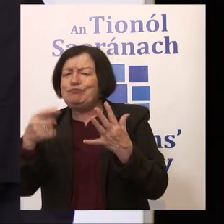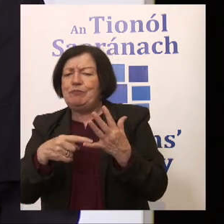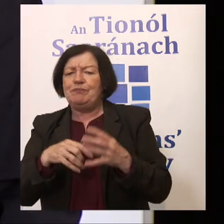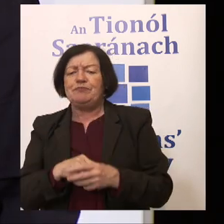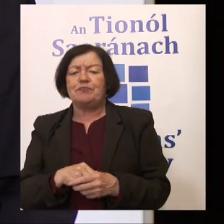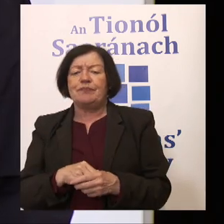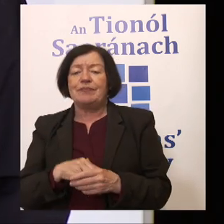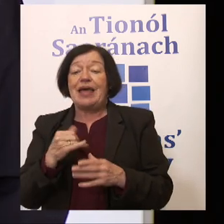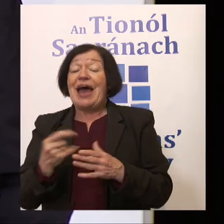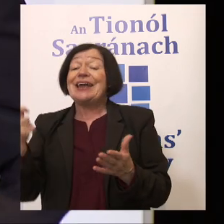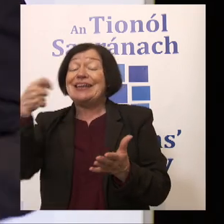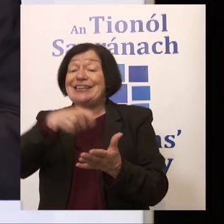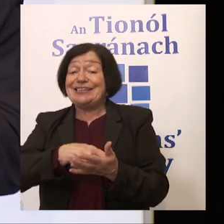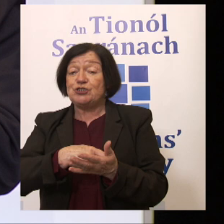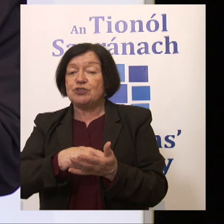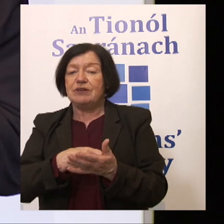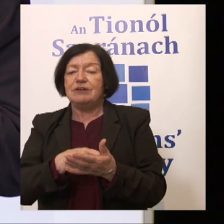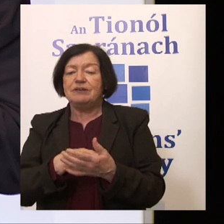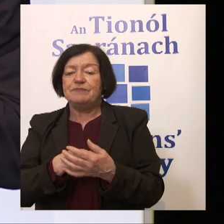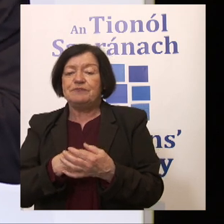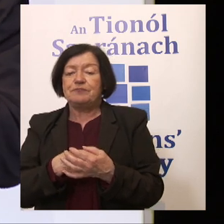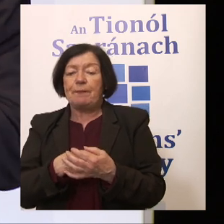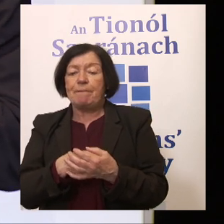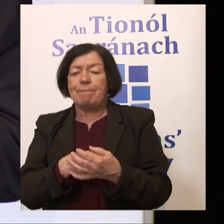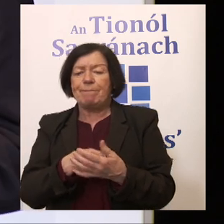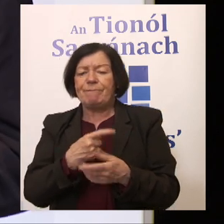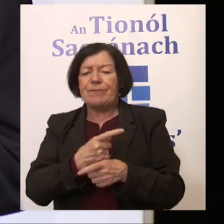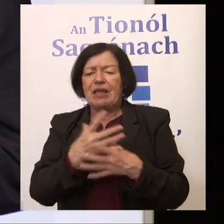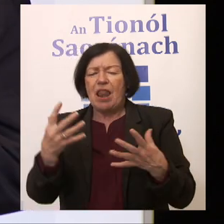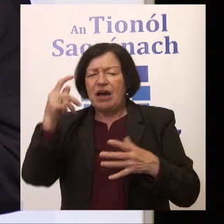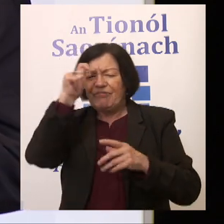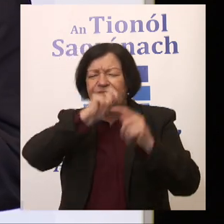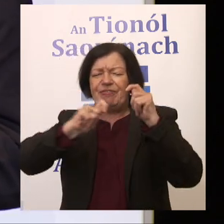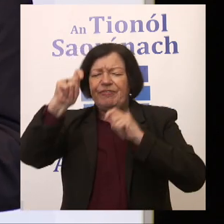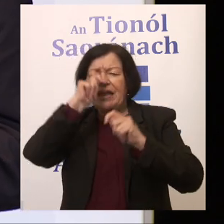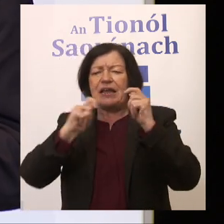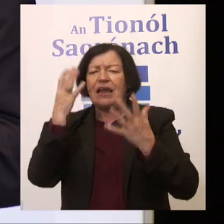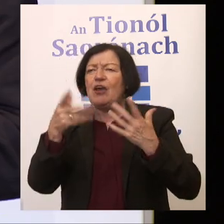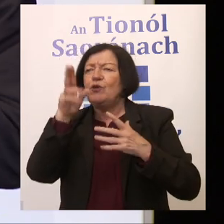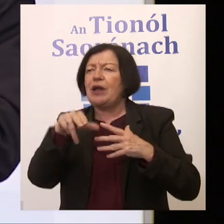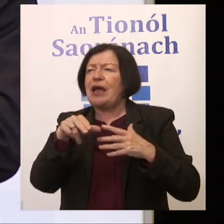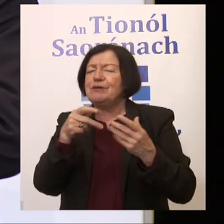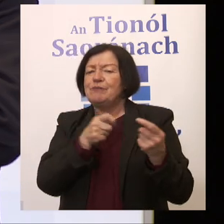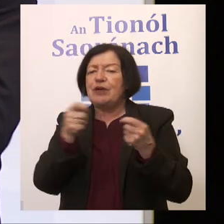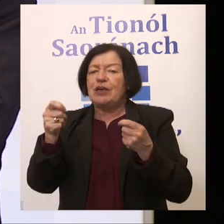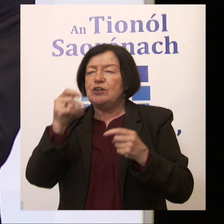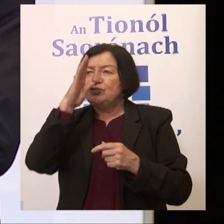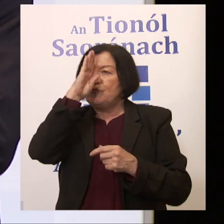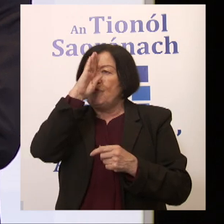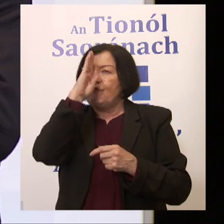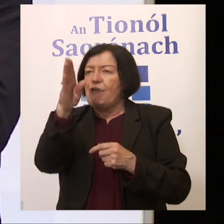And in addition to that, there's lots of thinking through the way in which you can bring the direct